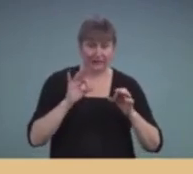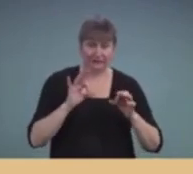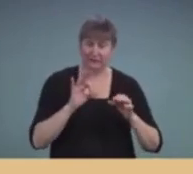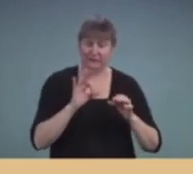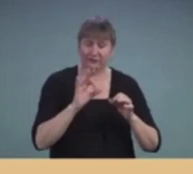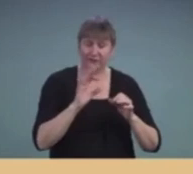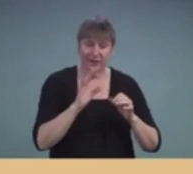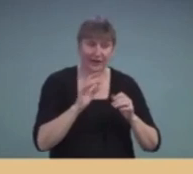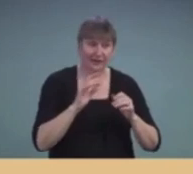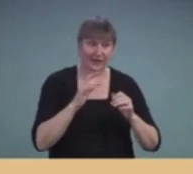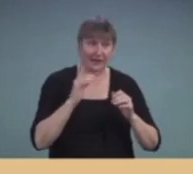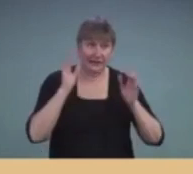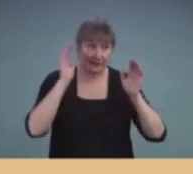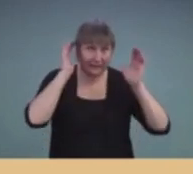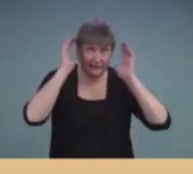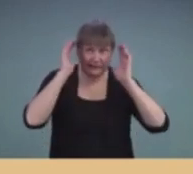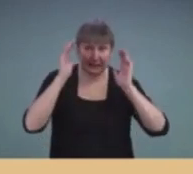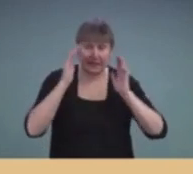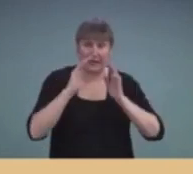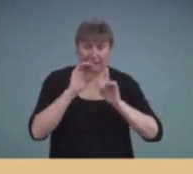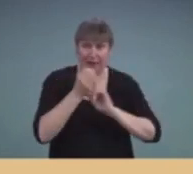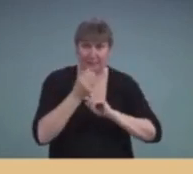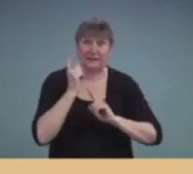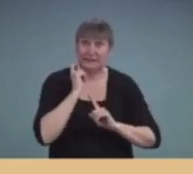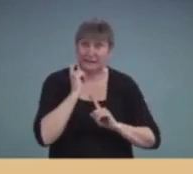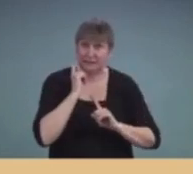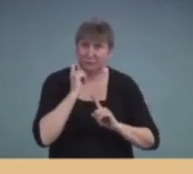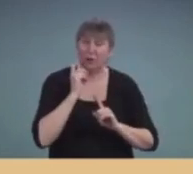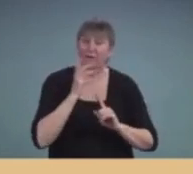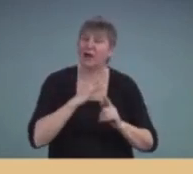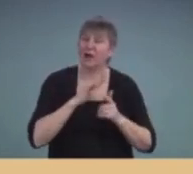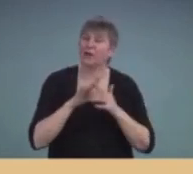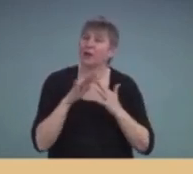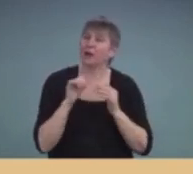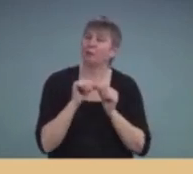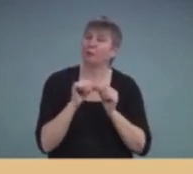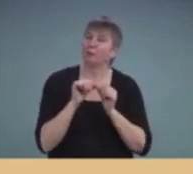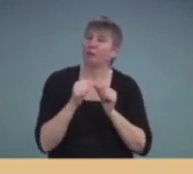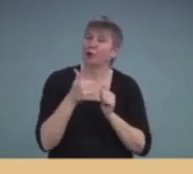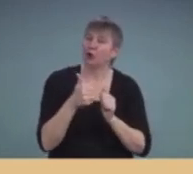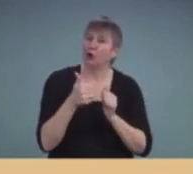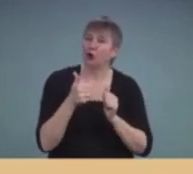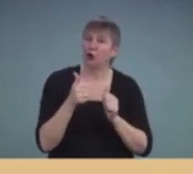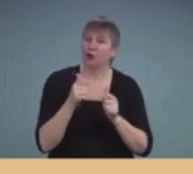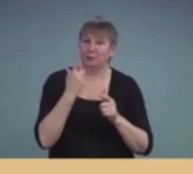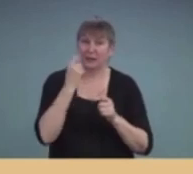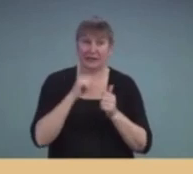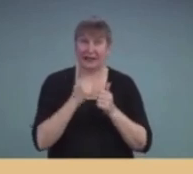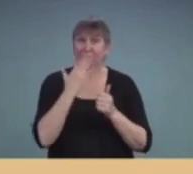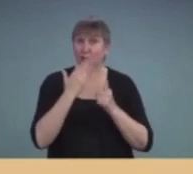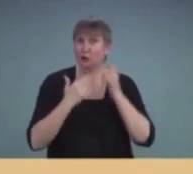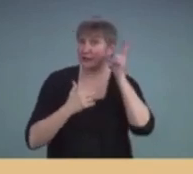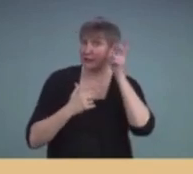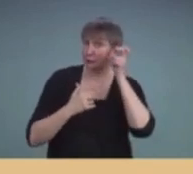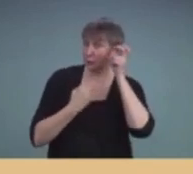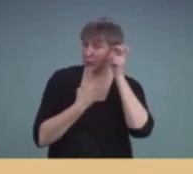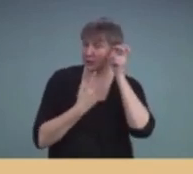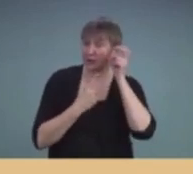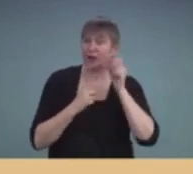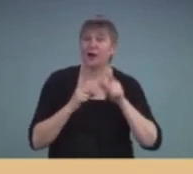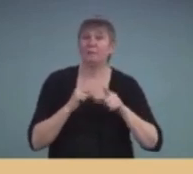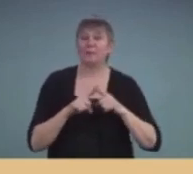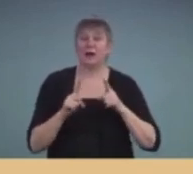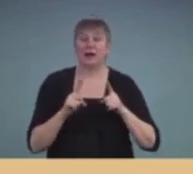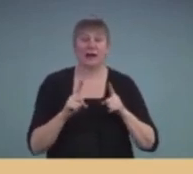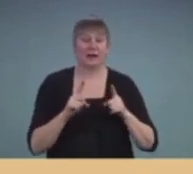example. And that's because they have good hearing in one ear. But I think, and the problem is if you isolate